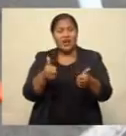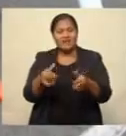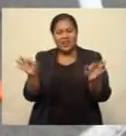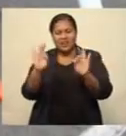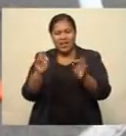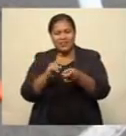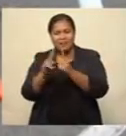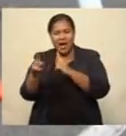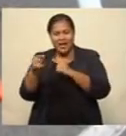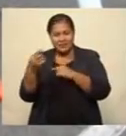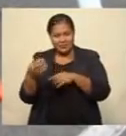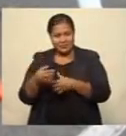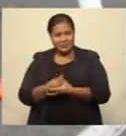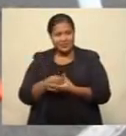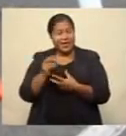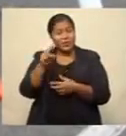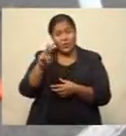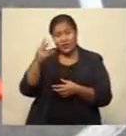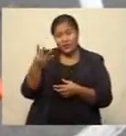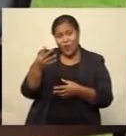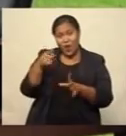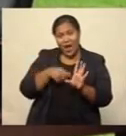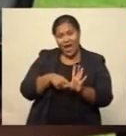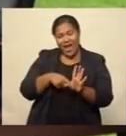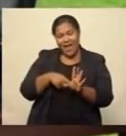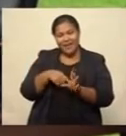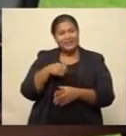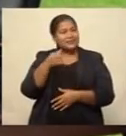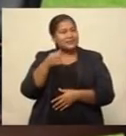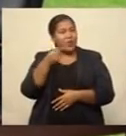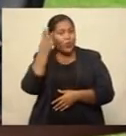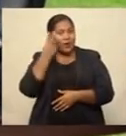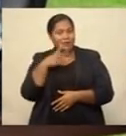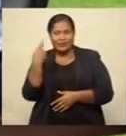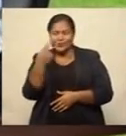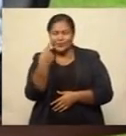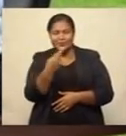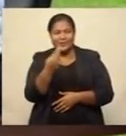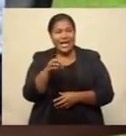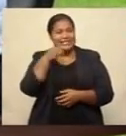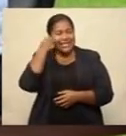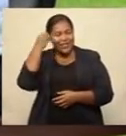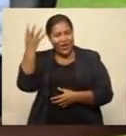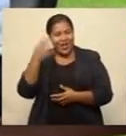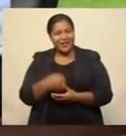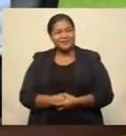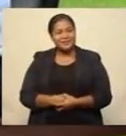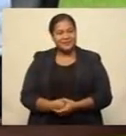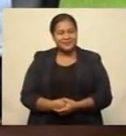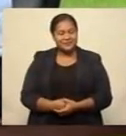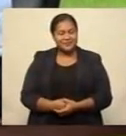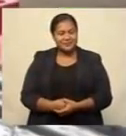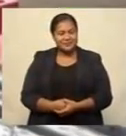a pass, while a 24-year-old woman was found loitering along the Korotongo area in Singatoka.